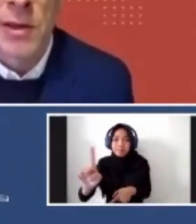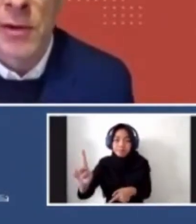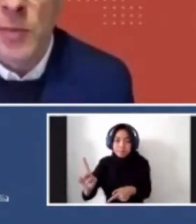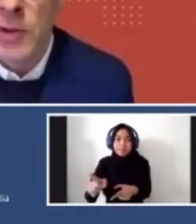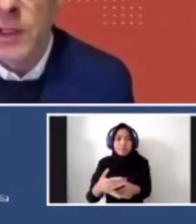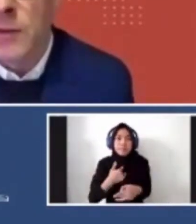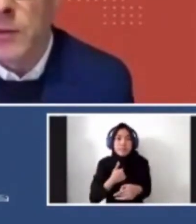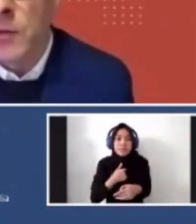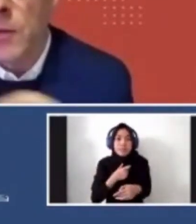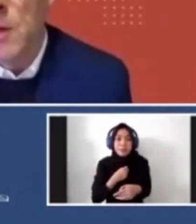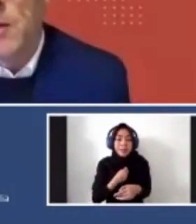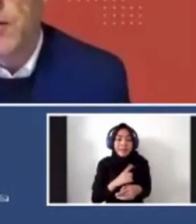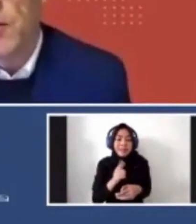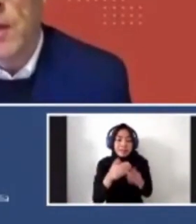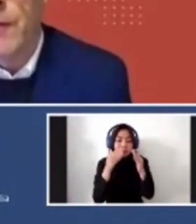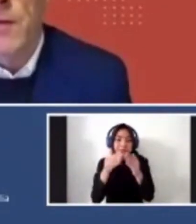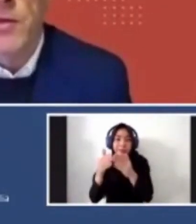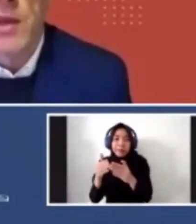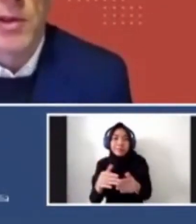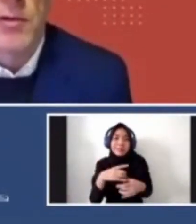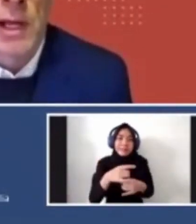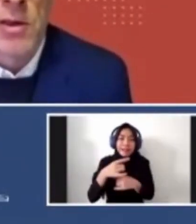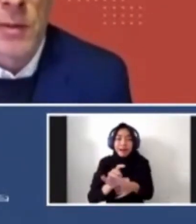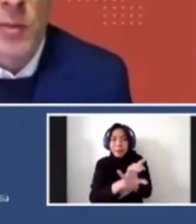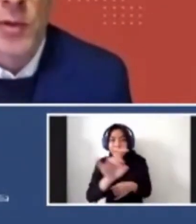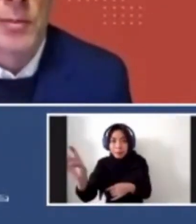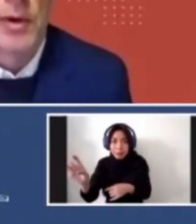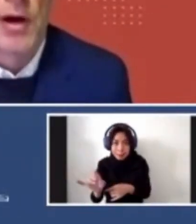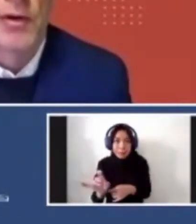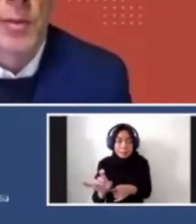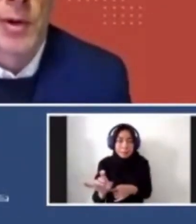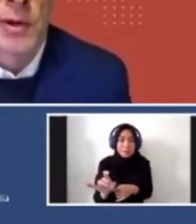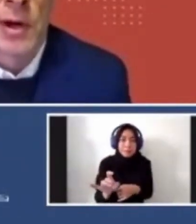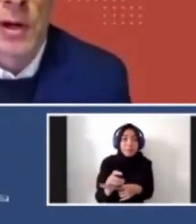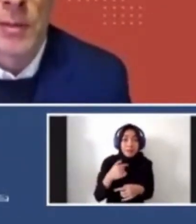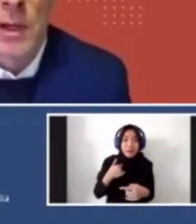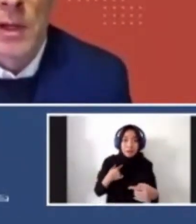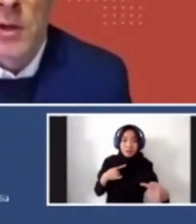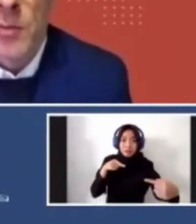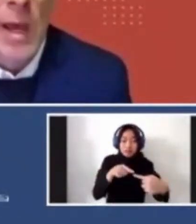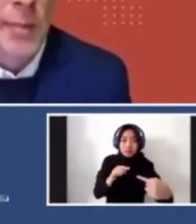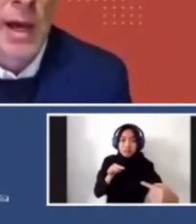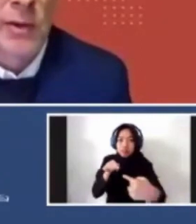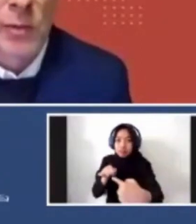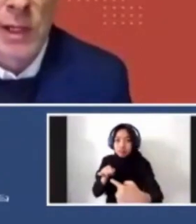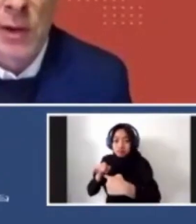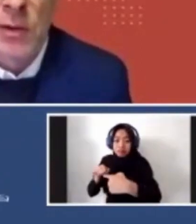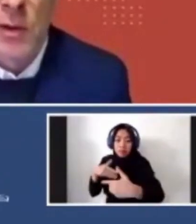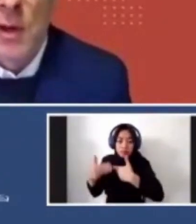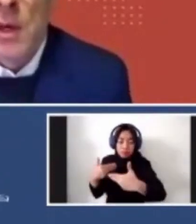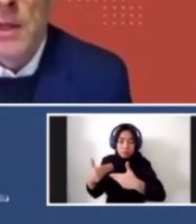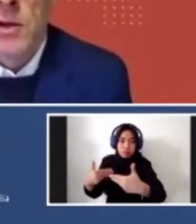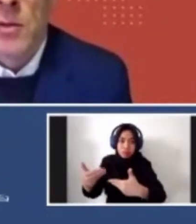imaginations and their own particular interests. So if you haven't established relationships with them over a long period of time, you know, it's perhaps hard to